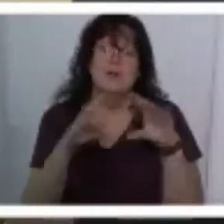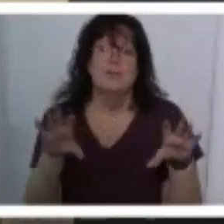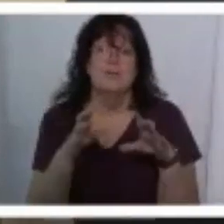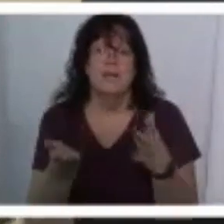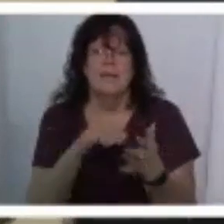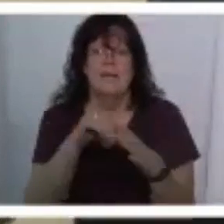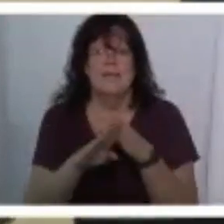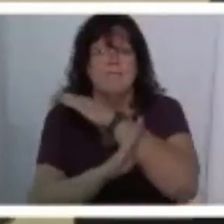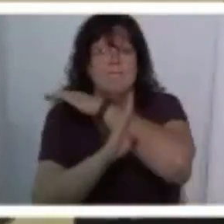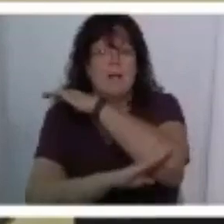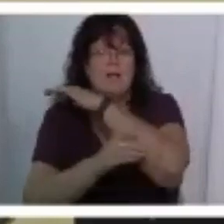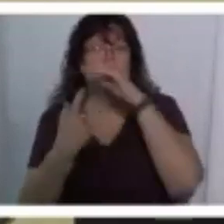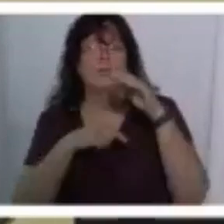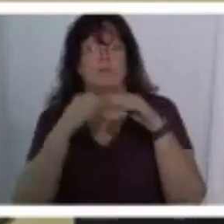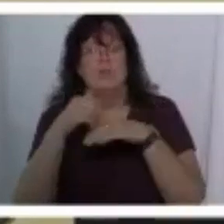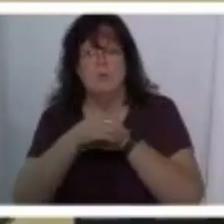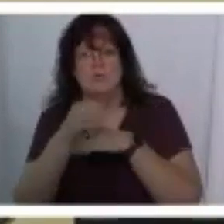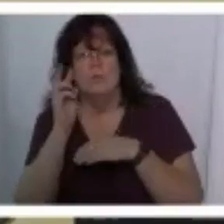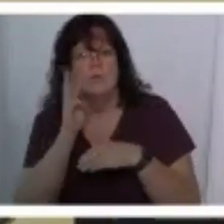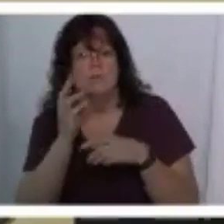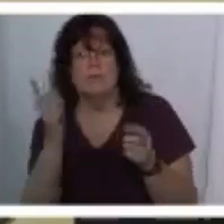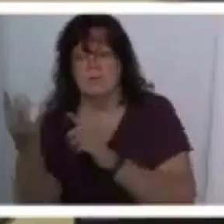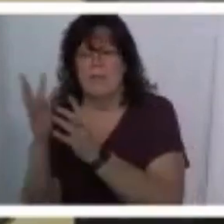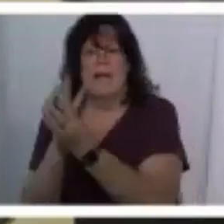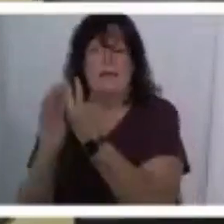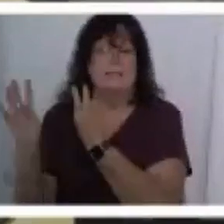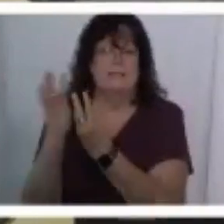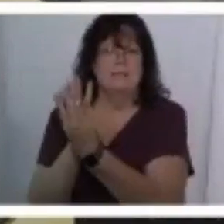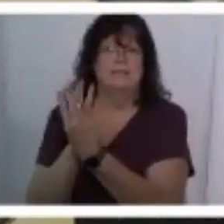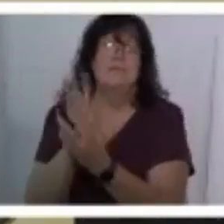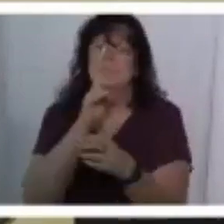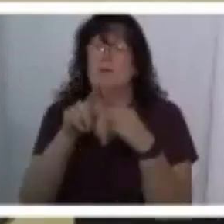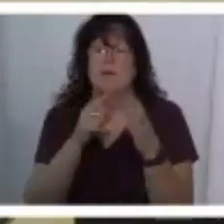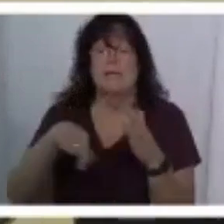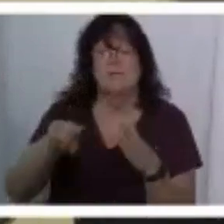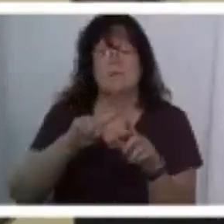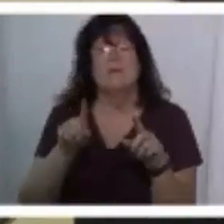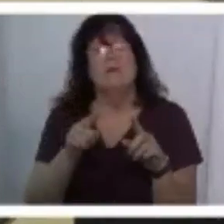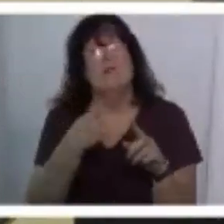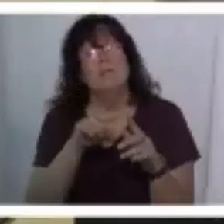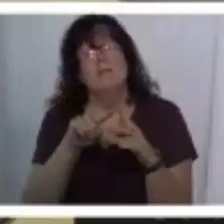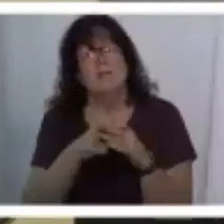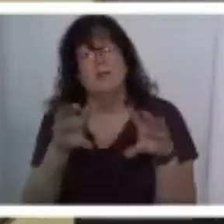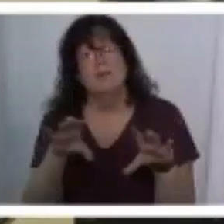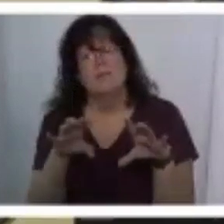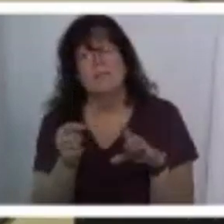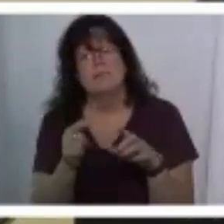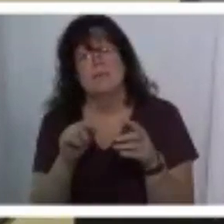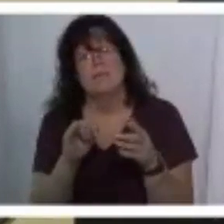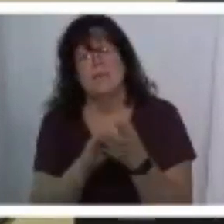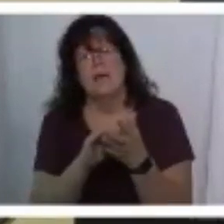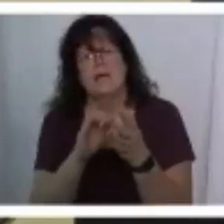in the fall and we're gonna start doing communion again where we come through the line we'll talk about that next week but we're gonna start doing some things a little bit that kind of